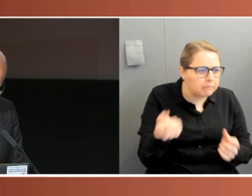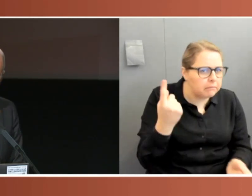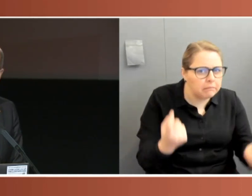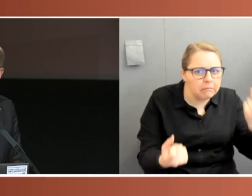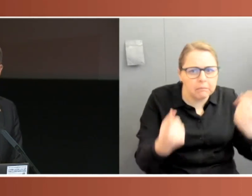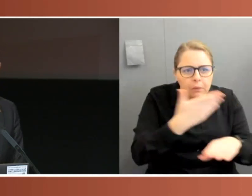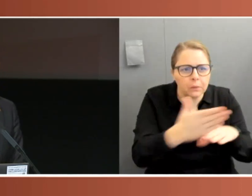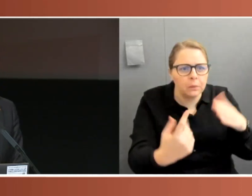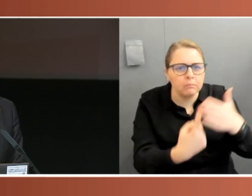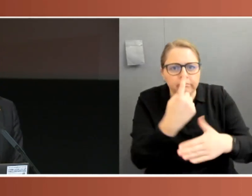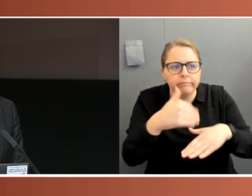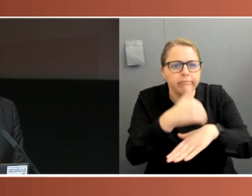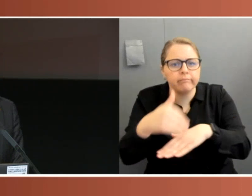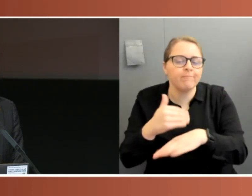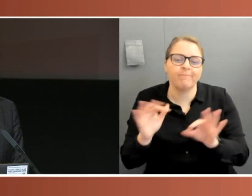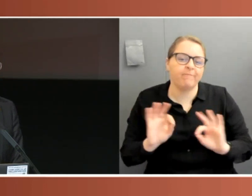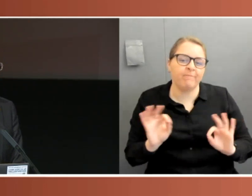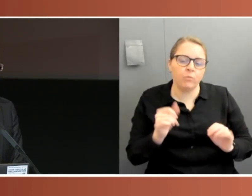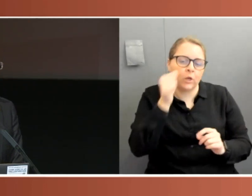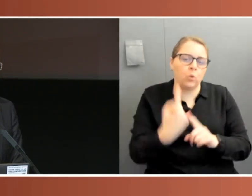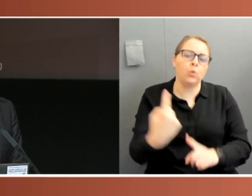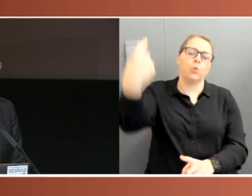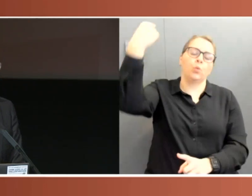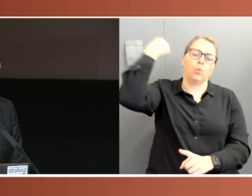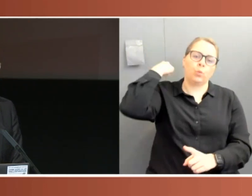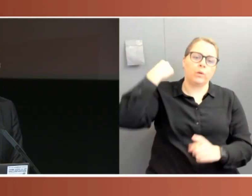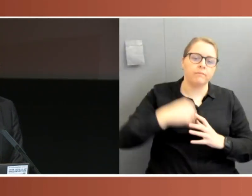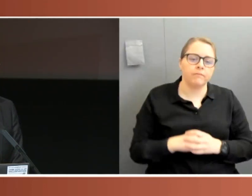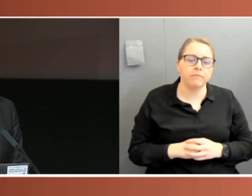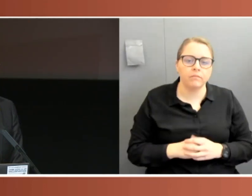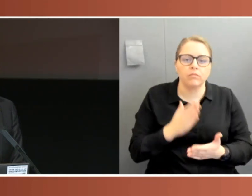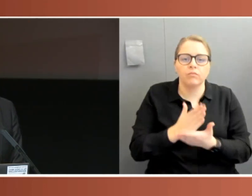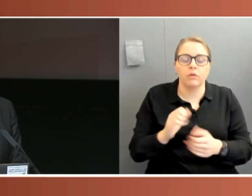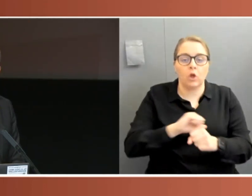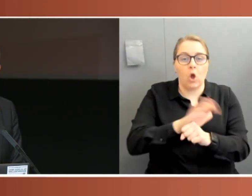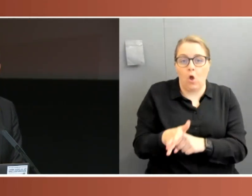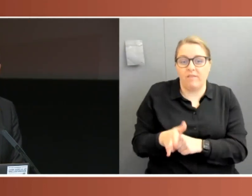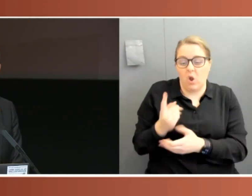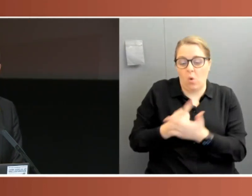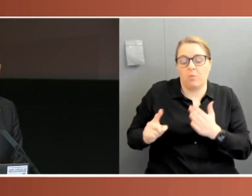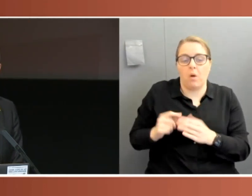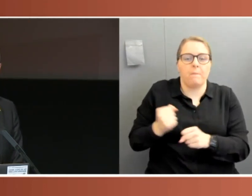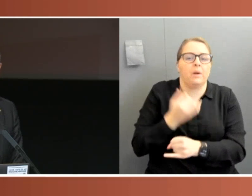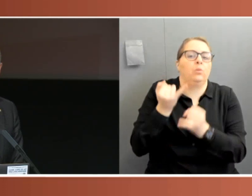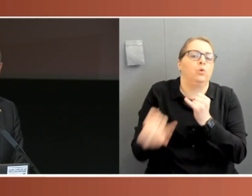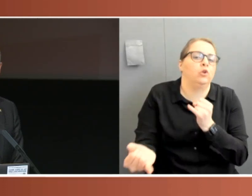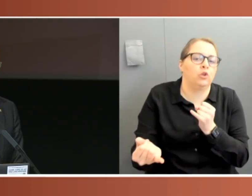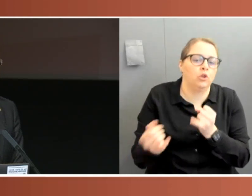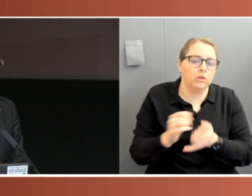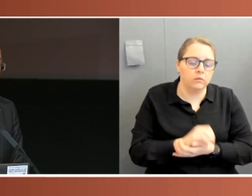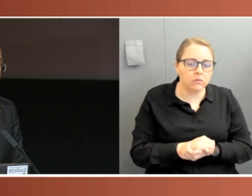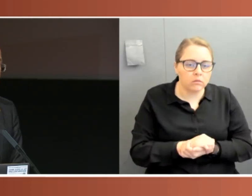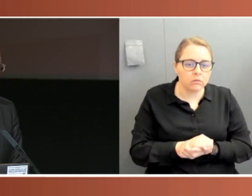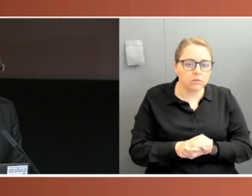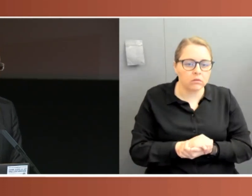shows is, in fact, that the pandemic exacerbated known problems within Parliament. It brought to the surface issues which became